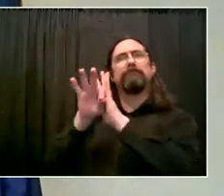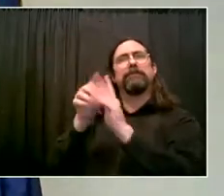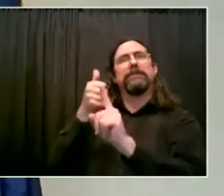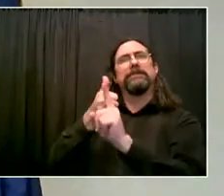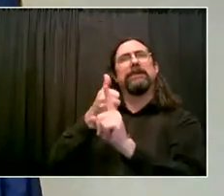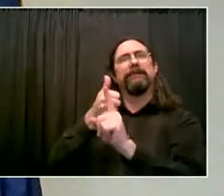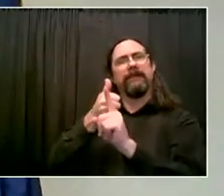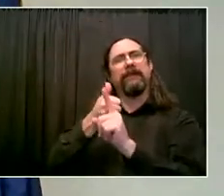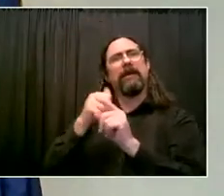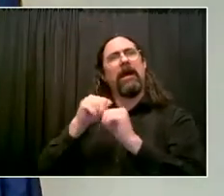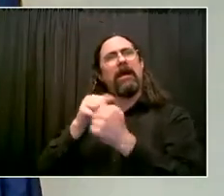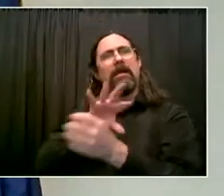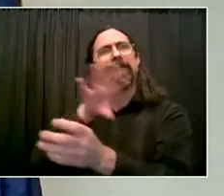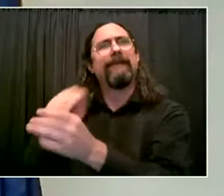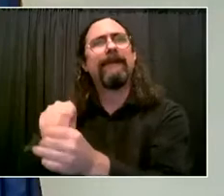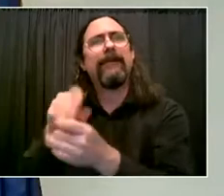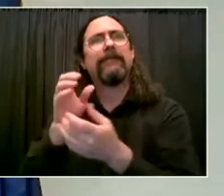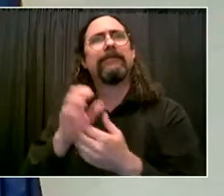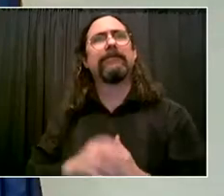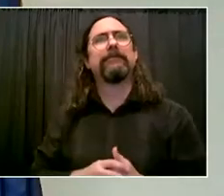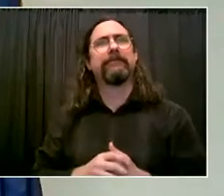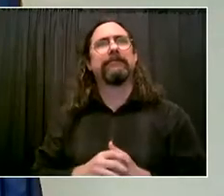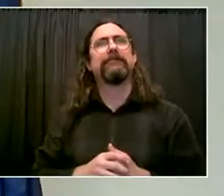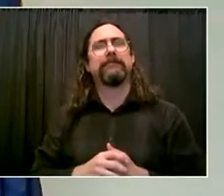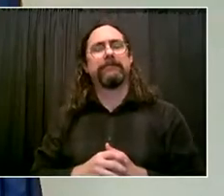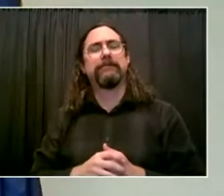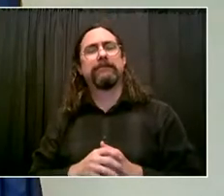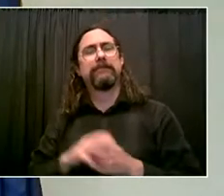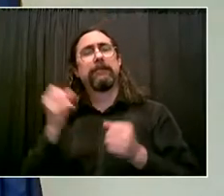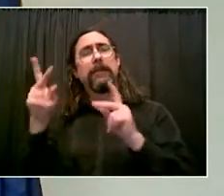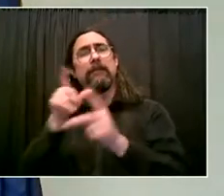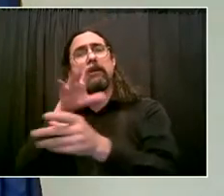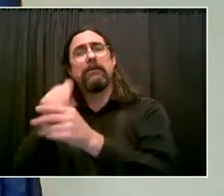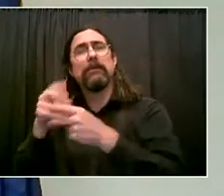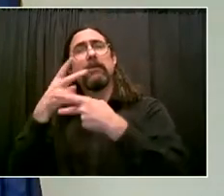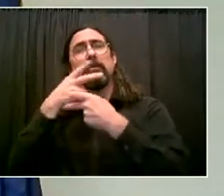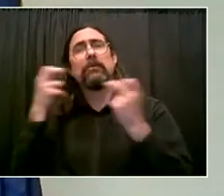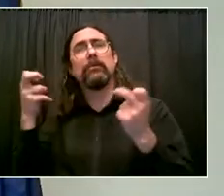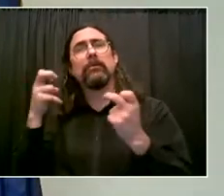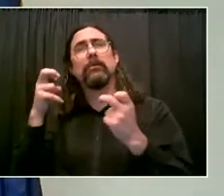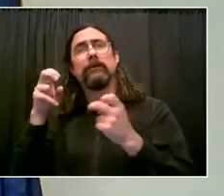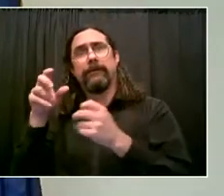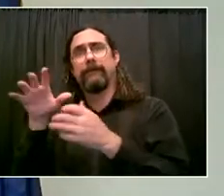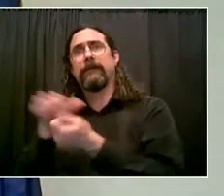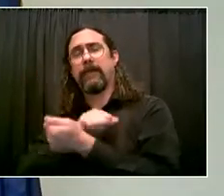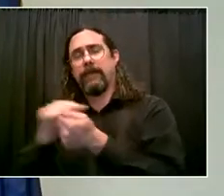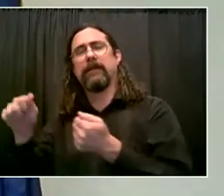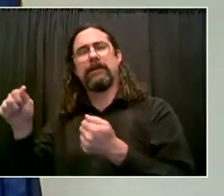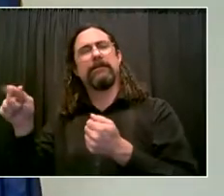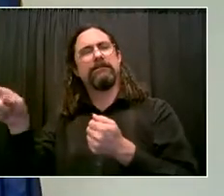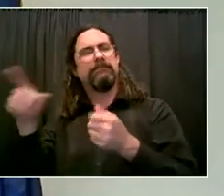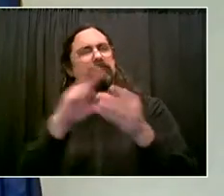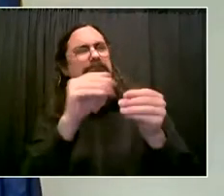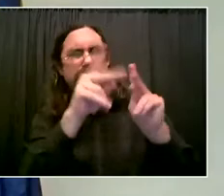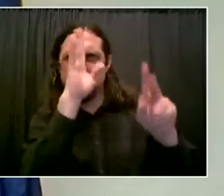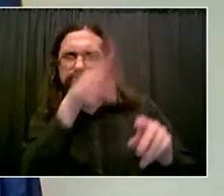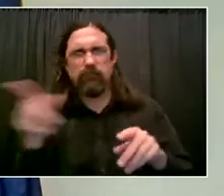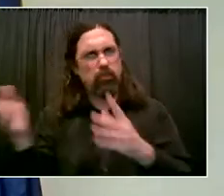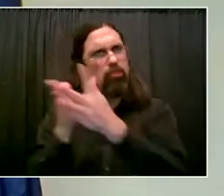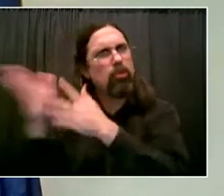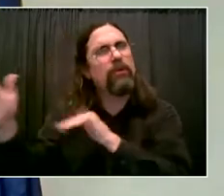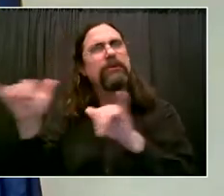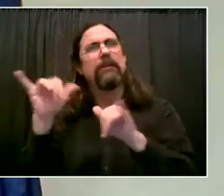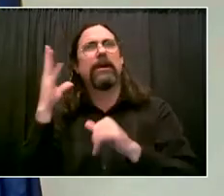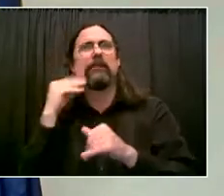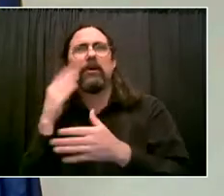a big part of this plan as well. They have to have the resources. I've been saying this for a long time. And as a former judge, I